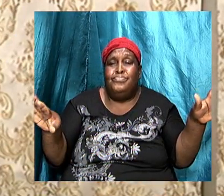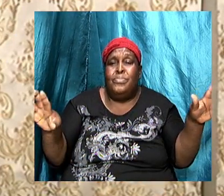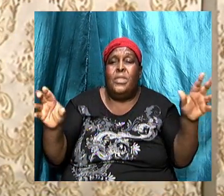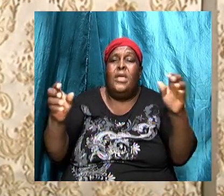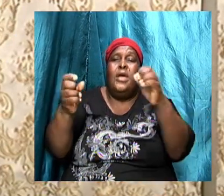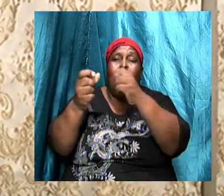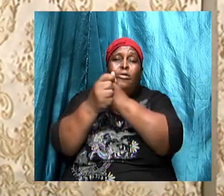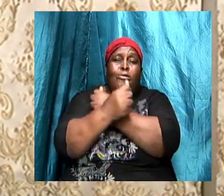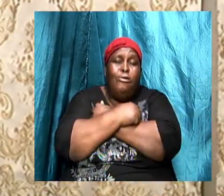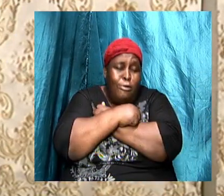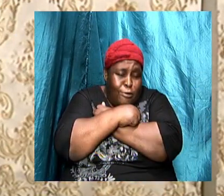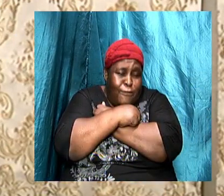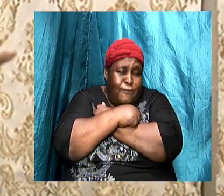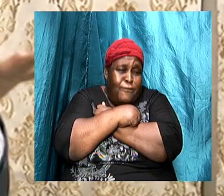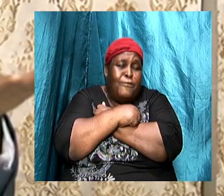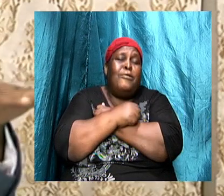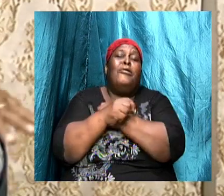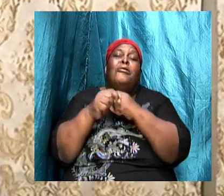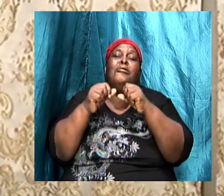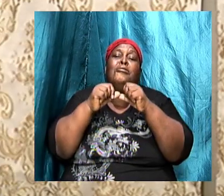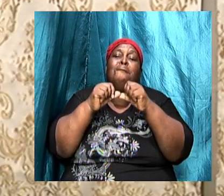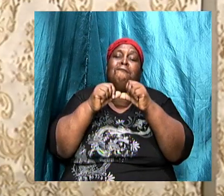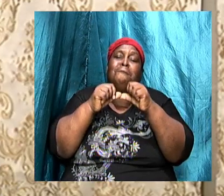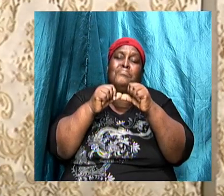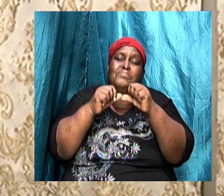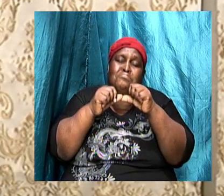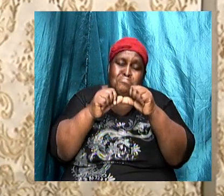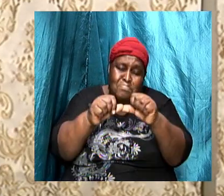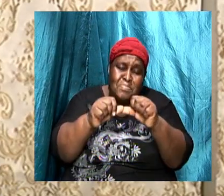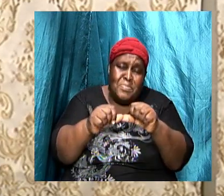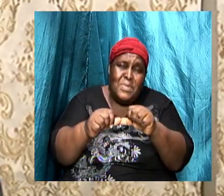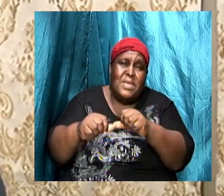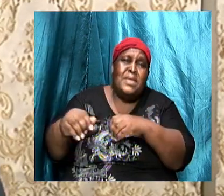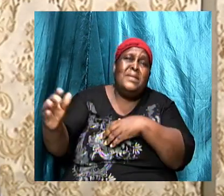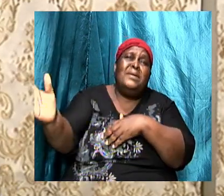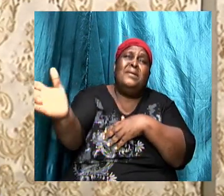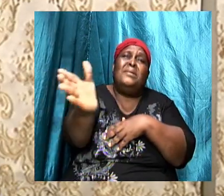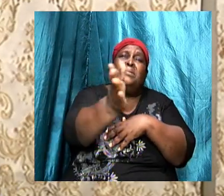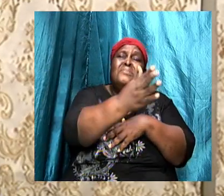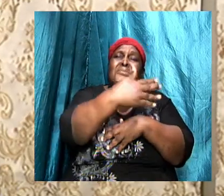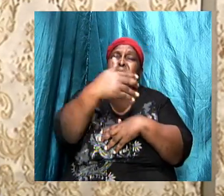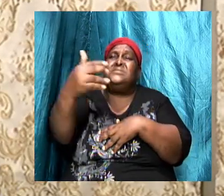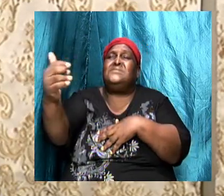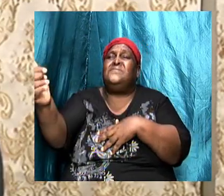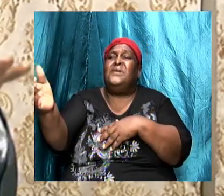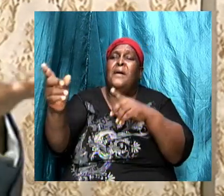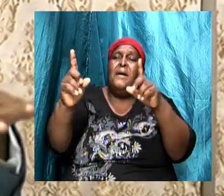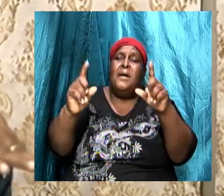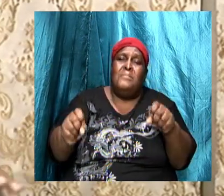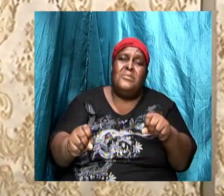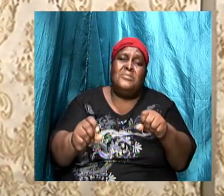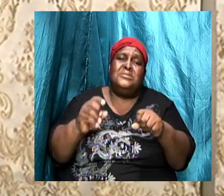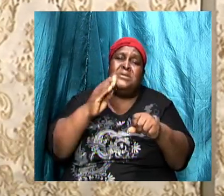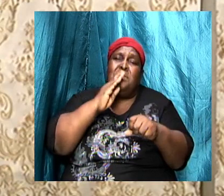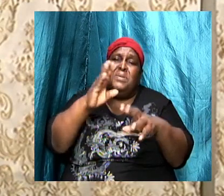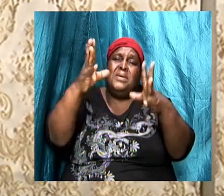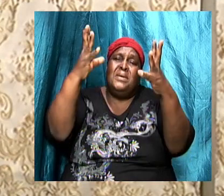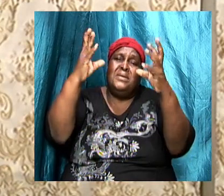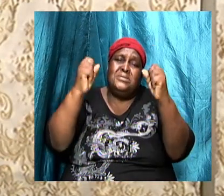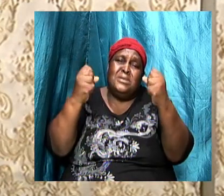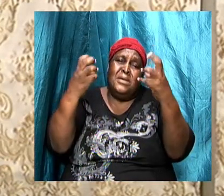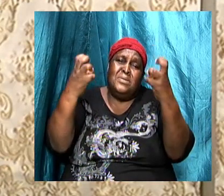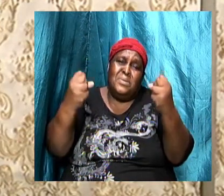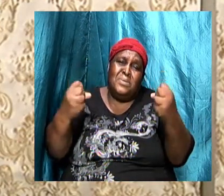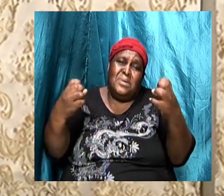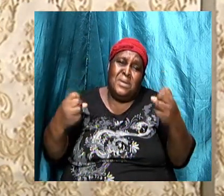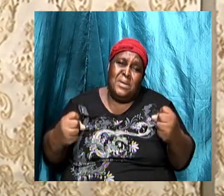love must pervade the atmosphere must be saturated with love